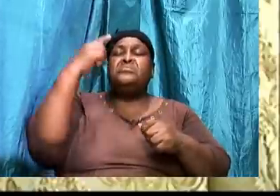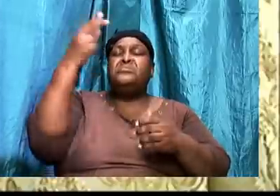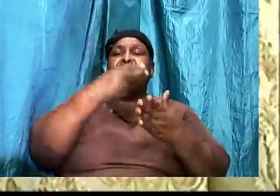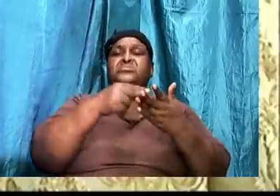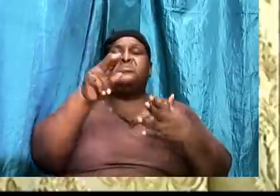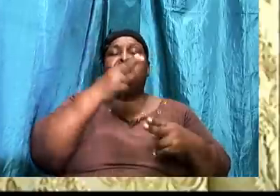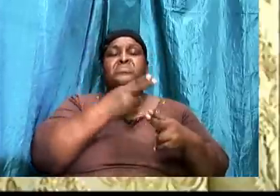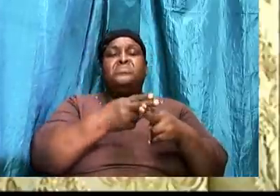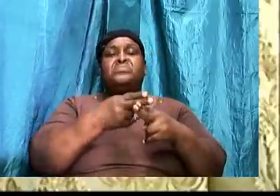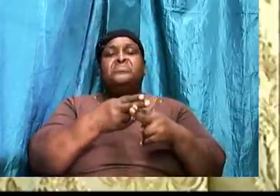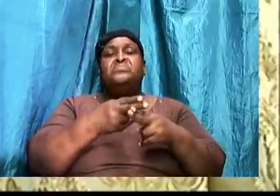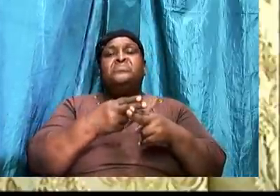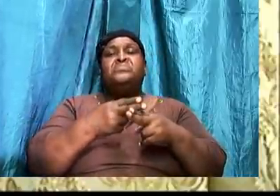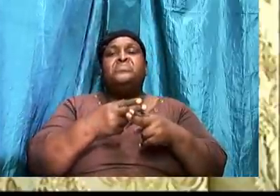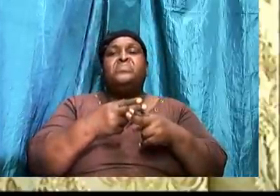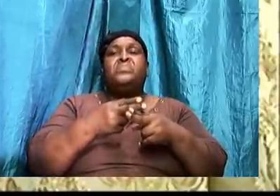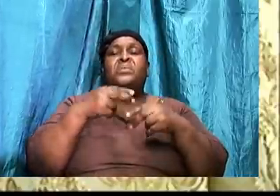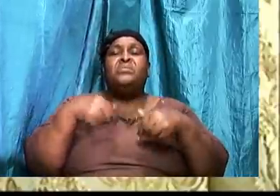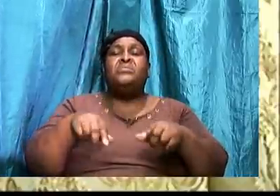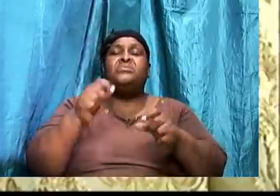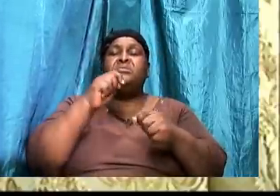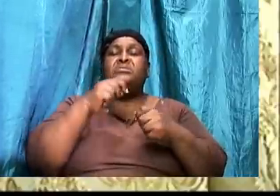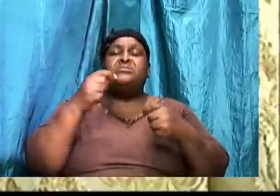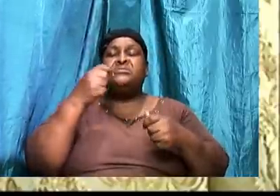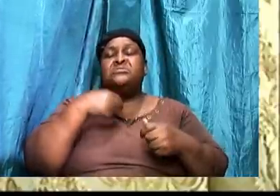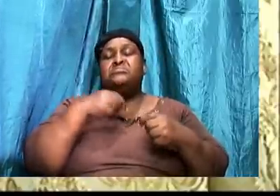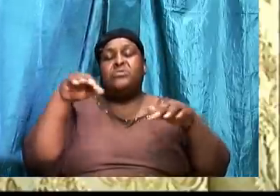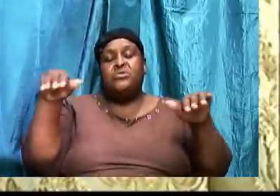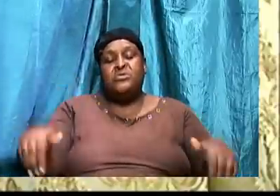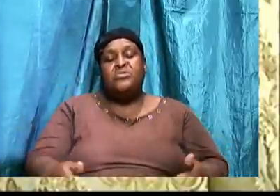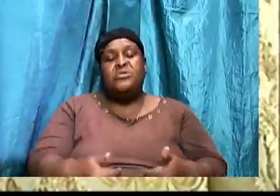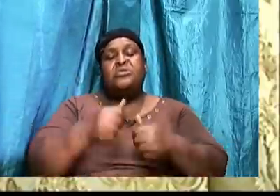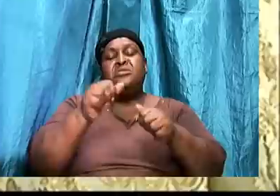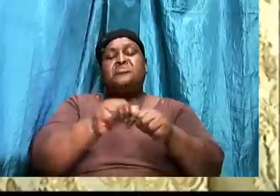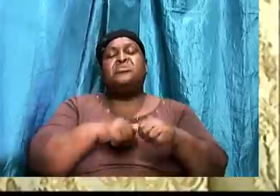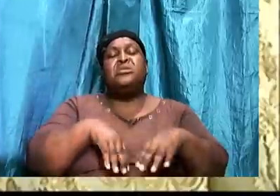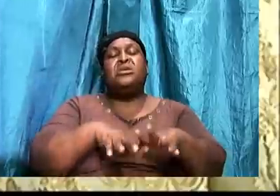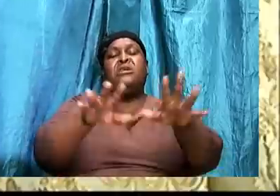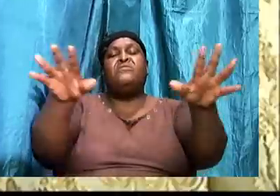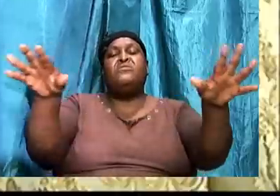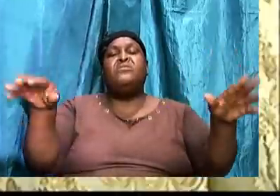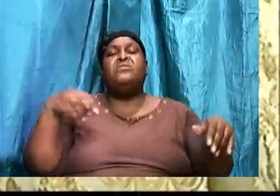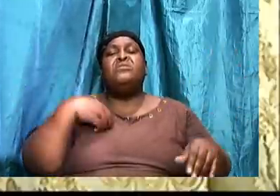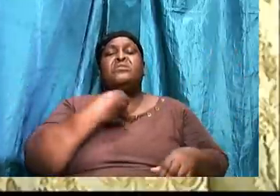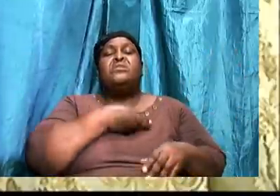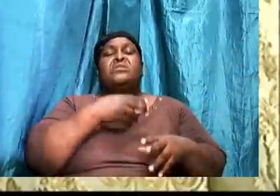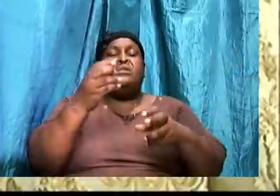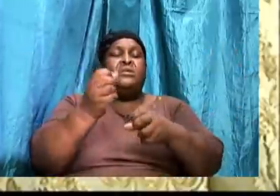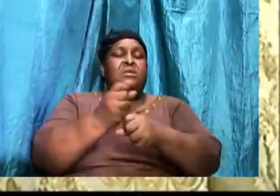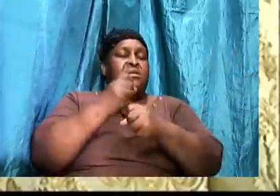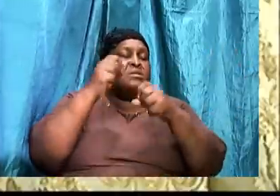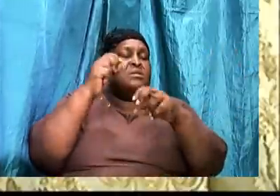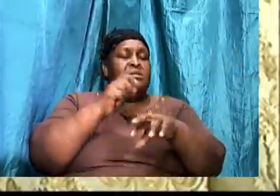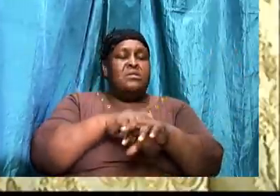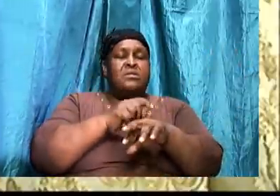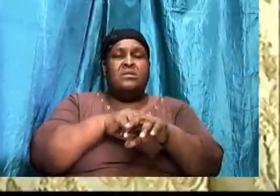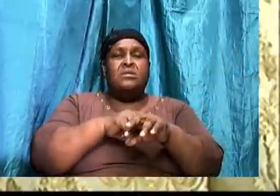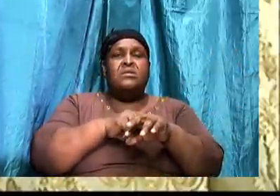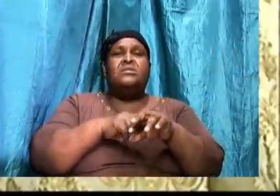name. Let me just greet each and every one of us. That has taken the time out to tune in